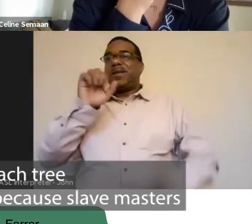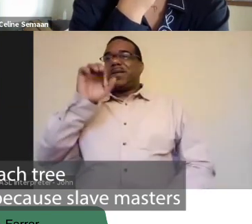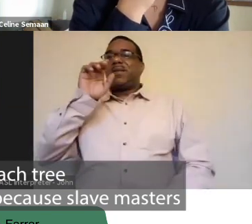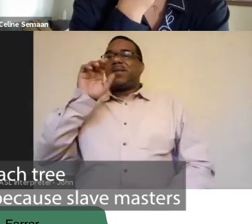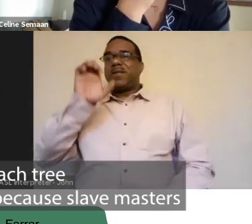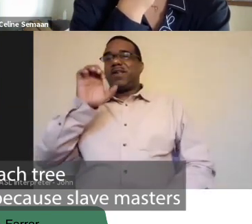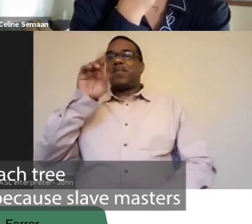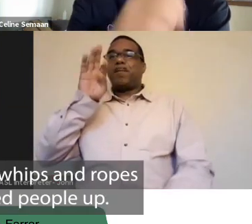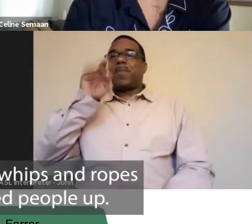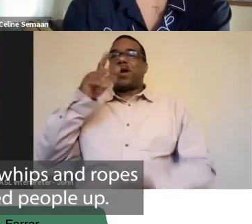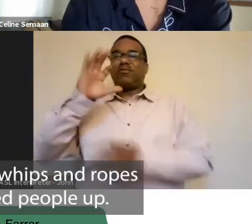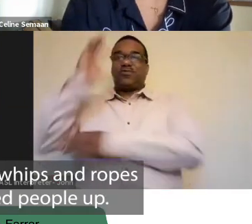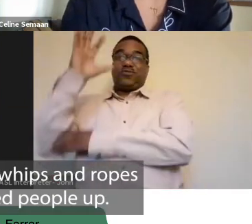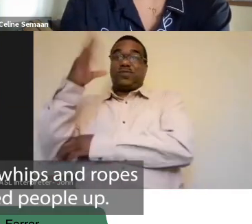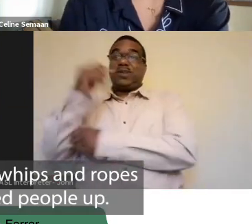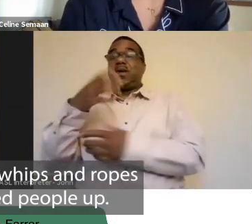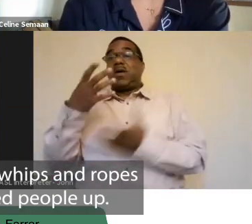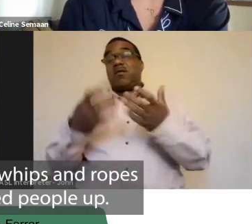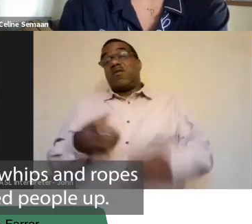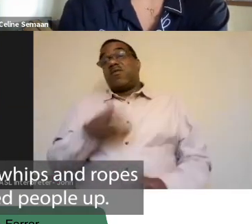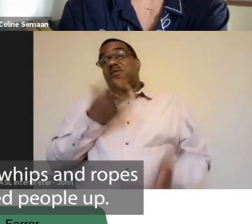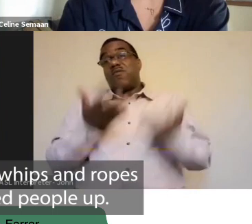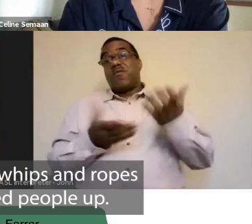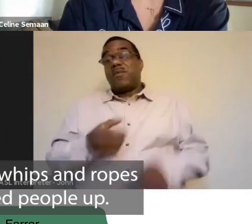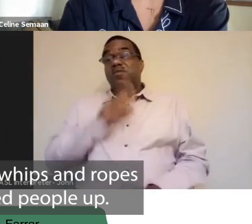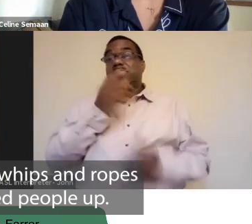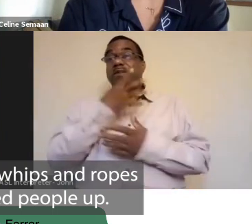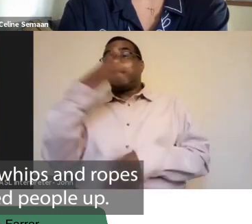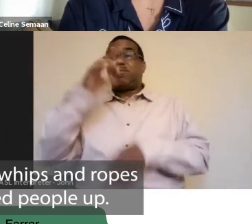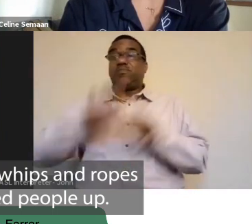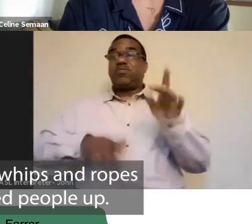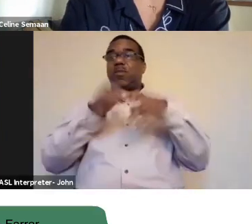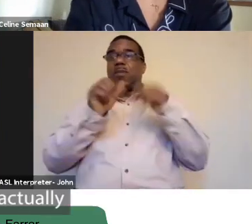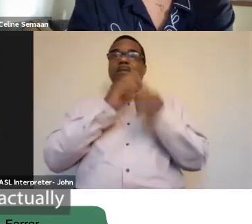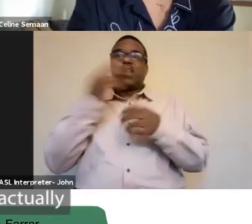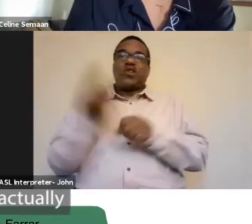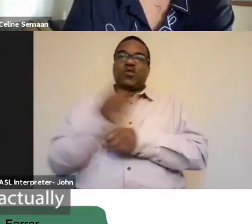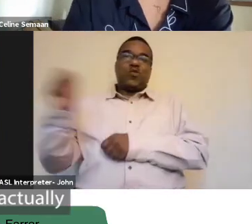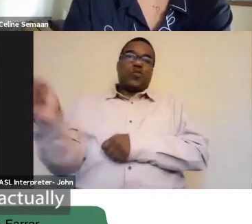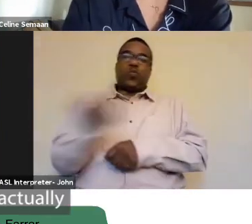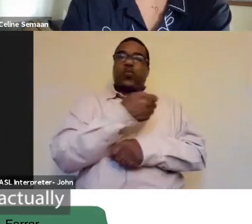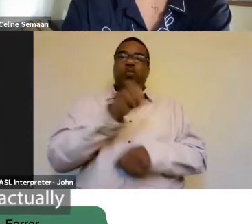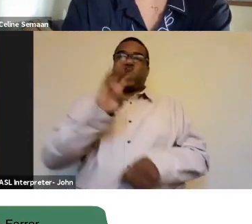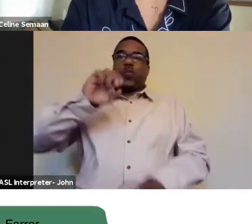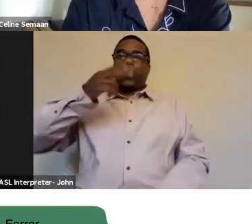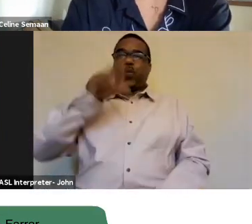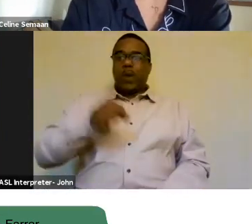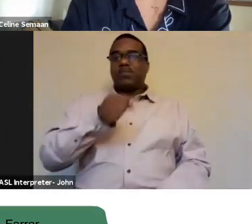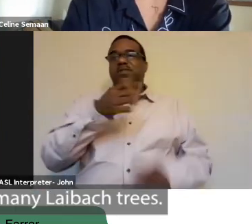because slave masters were using it for whips and ropes to tie enslaved people up. So they actually